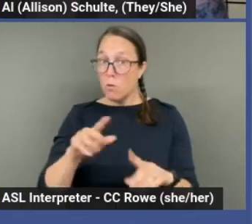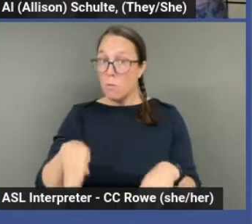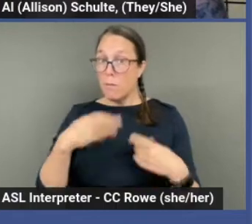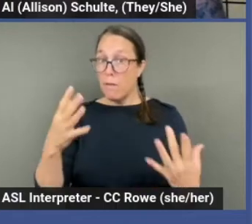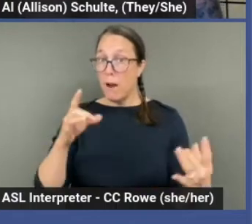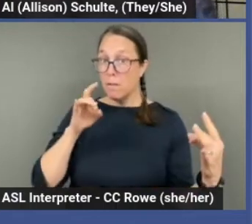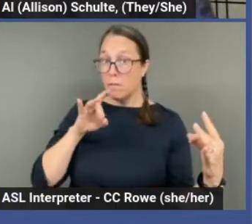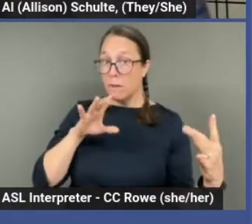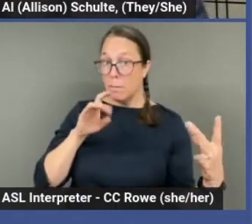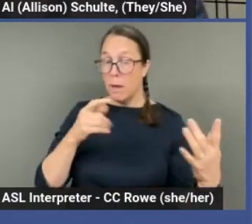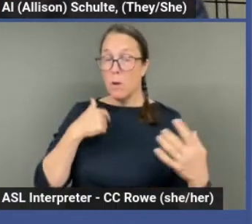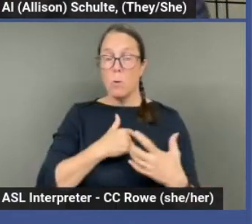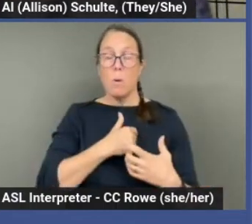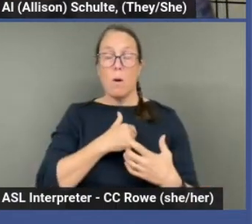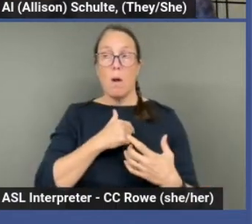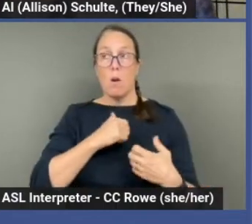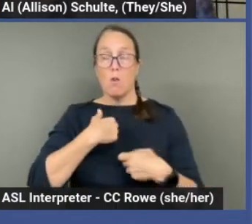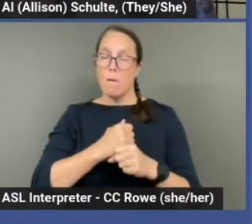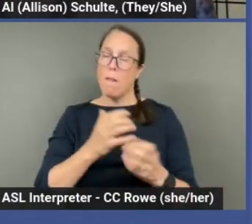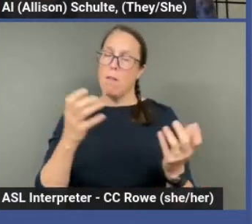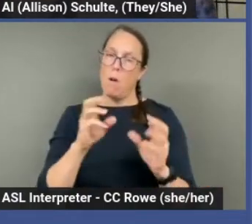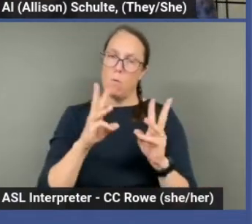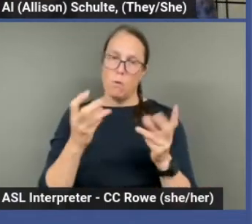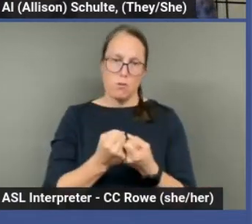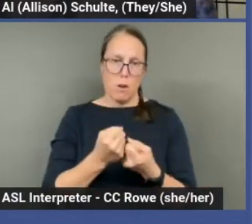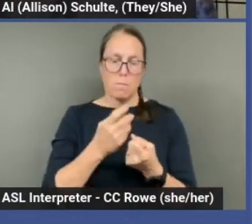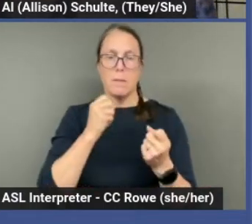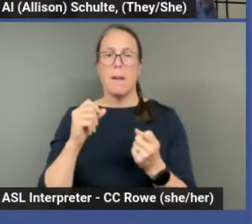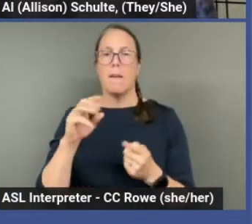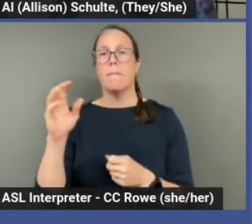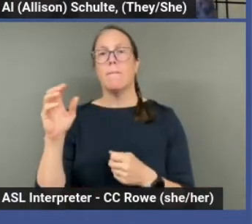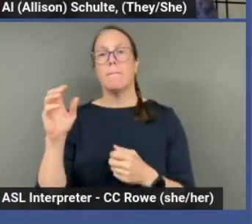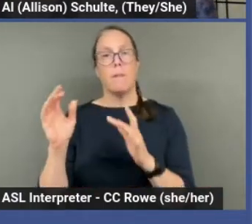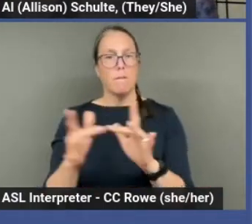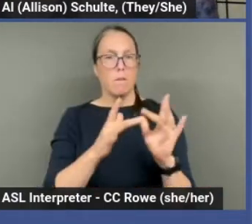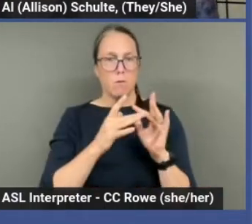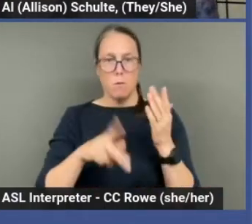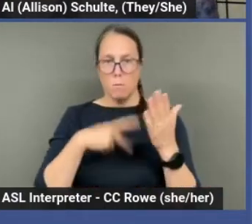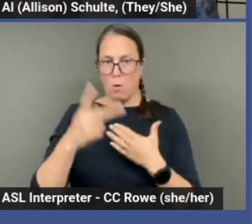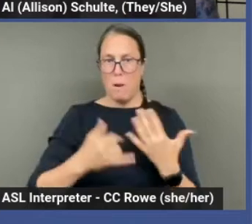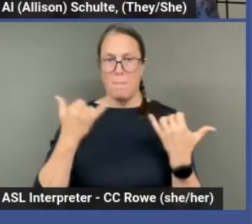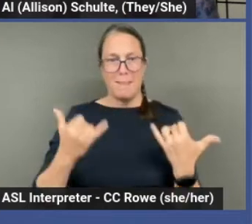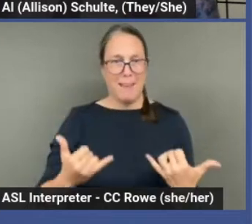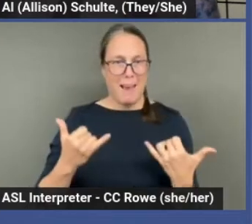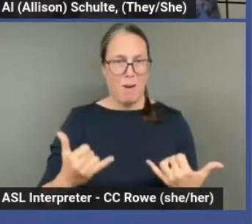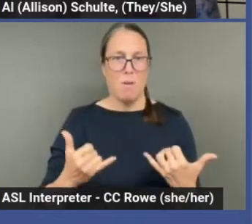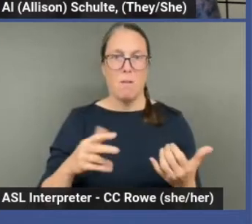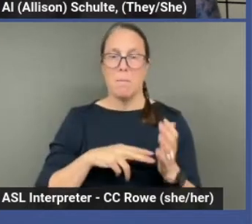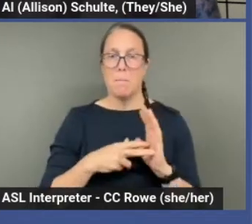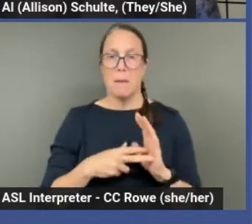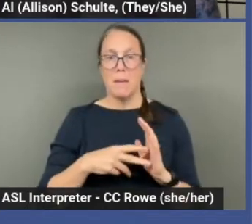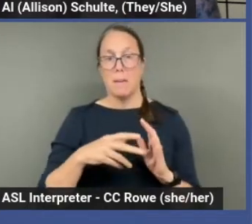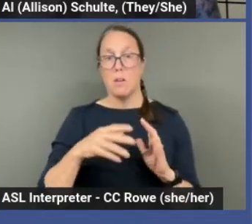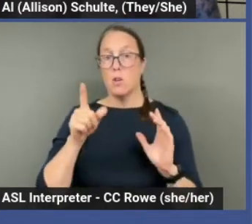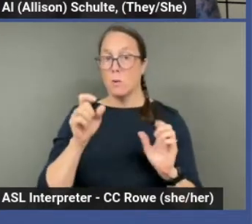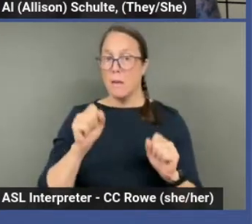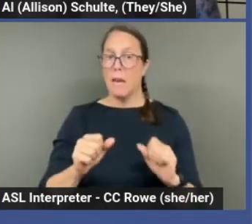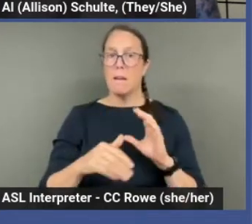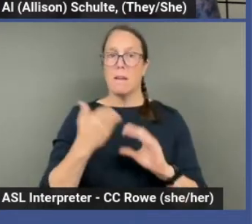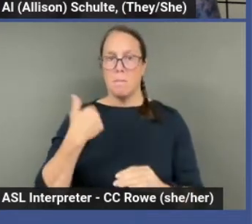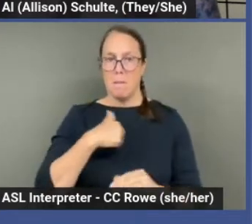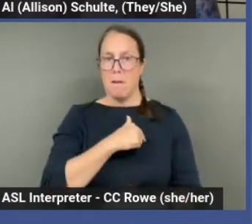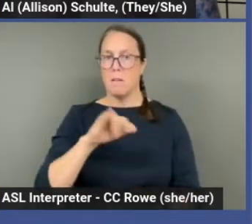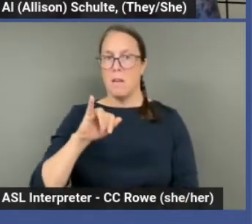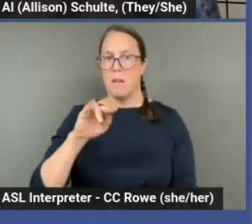we're creating a lot of workshops and, uh, virtual programs right now. So that would be at info at pelvic